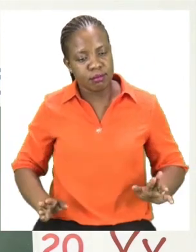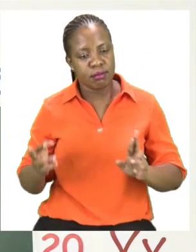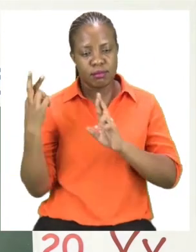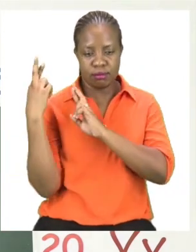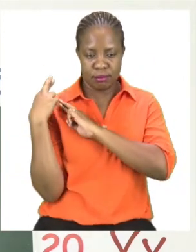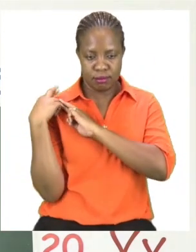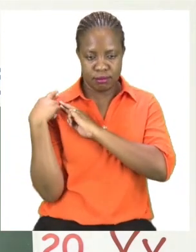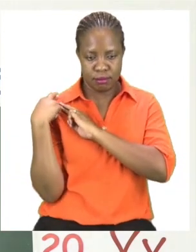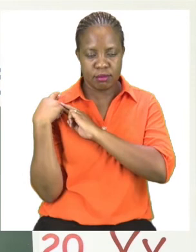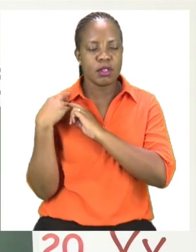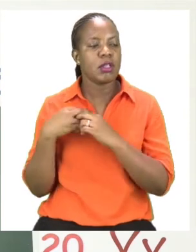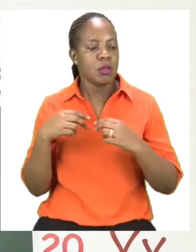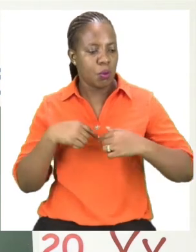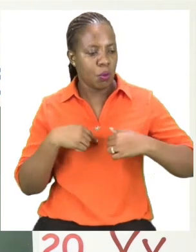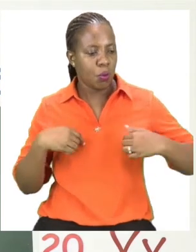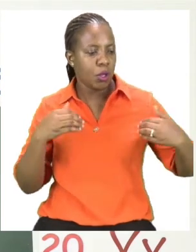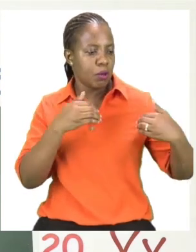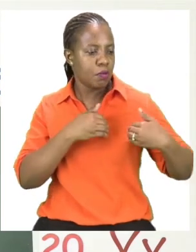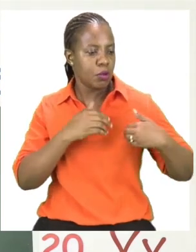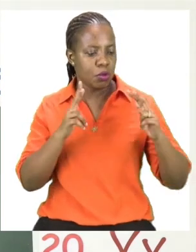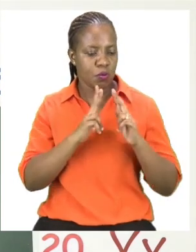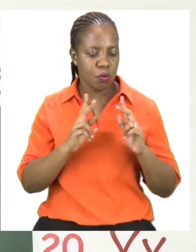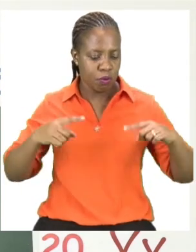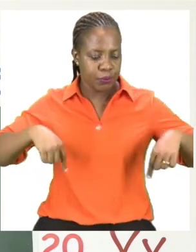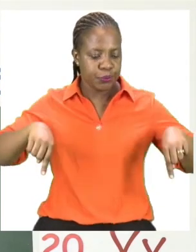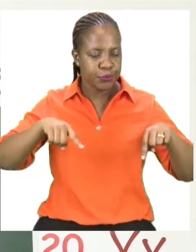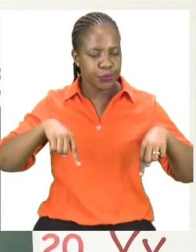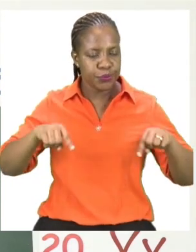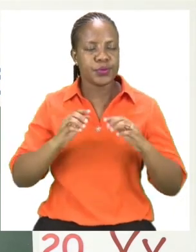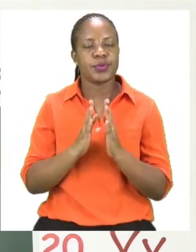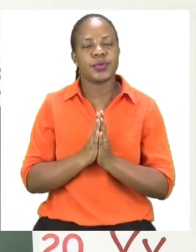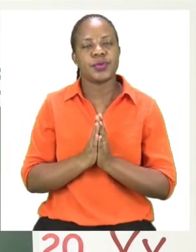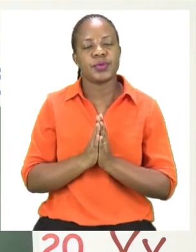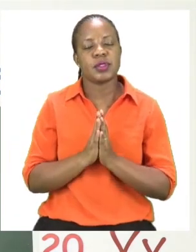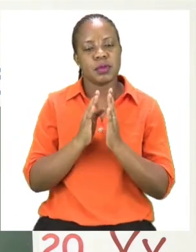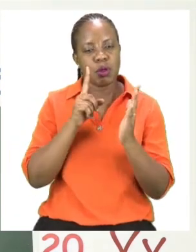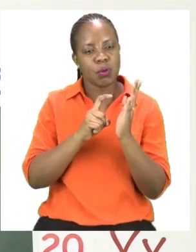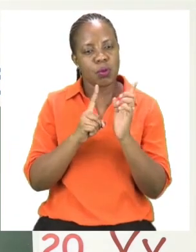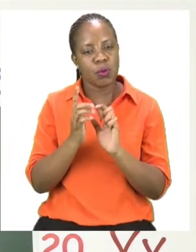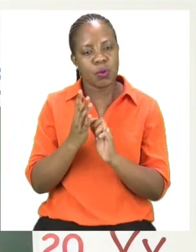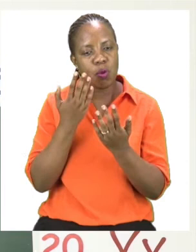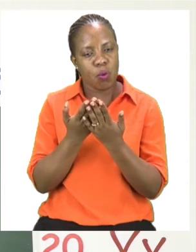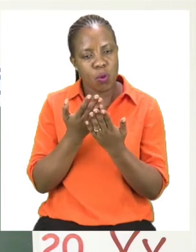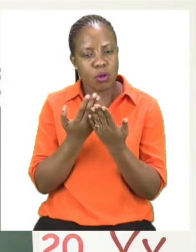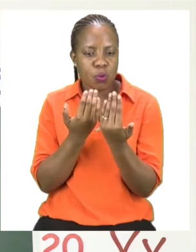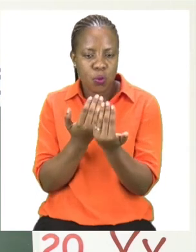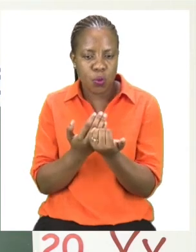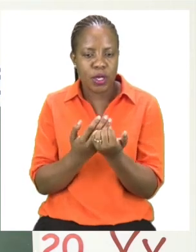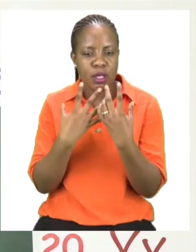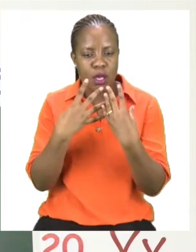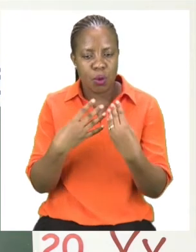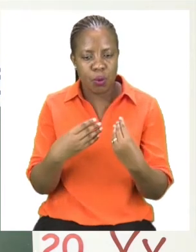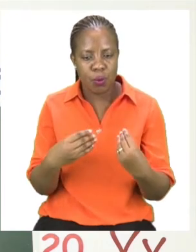people around us. Make sure that your hands are dry before you touch anything else.